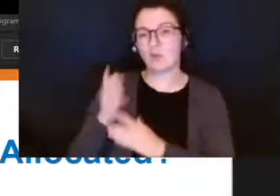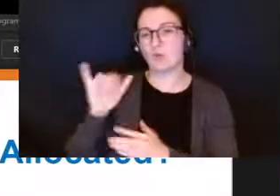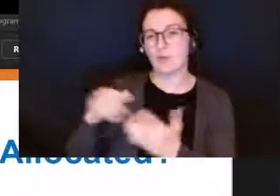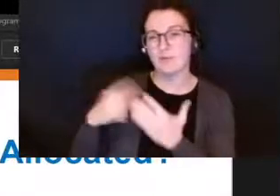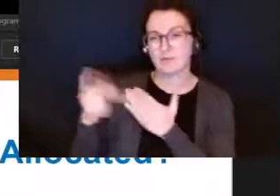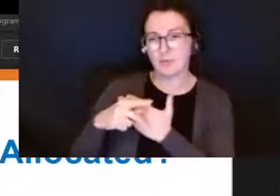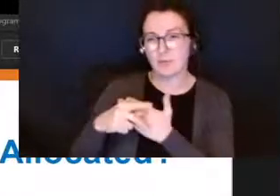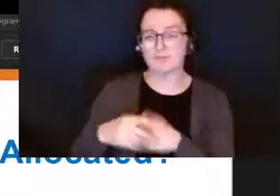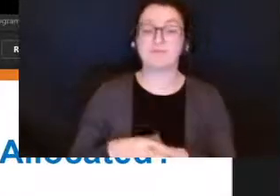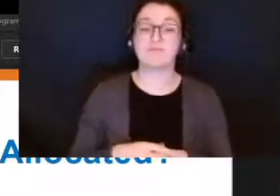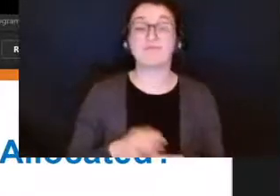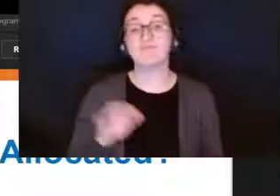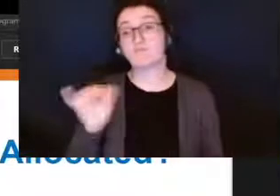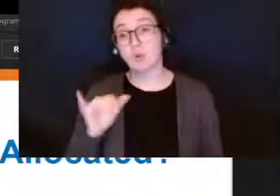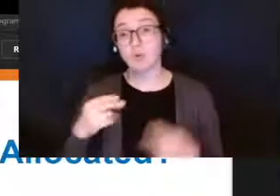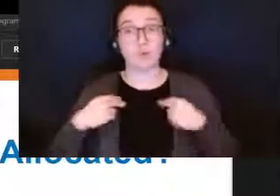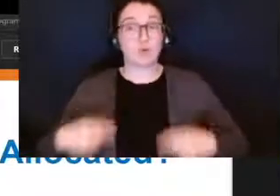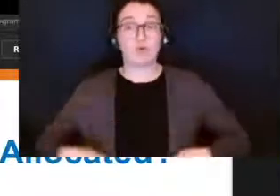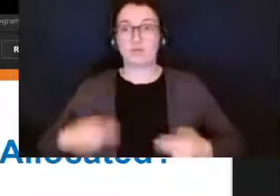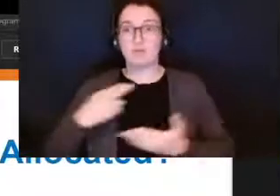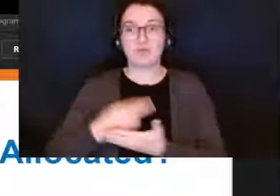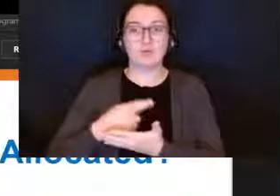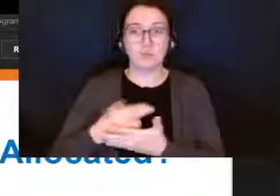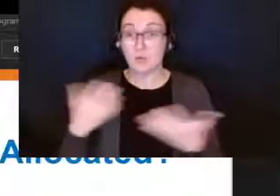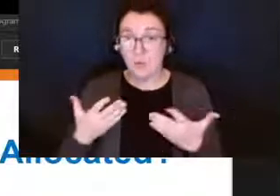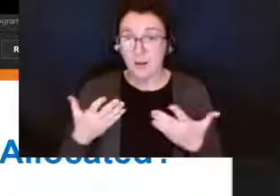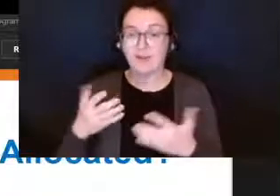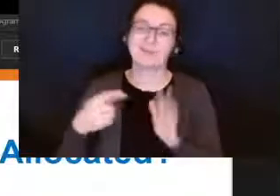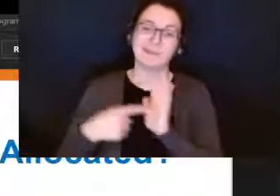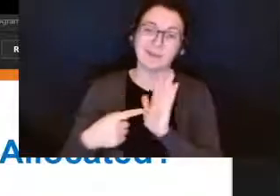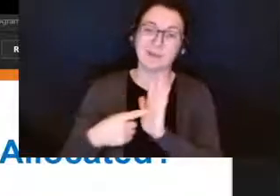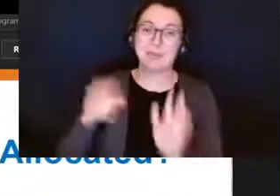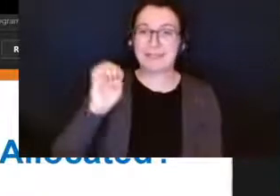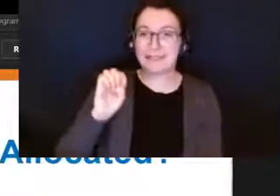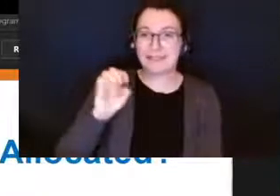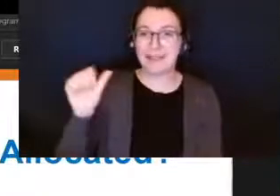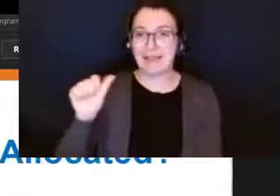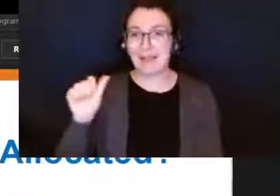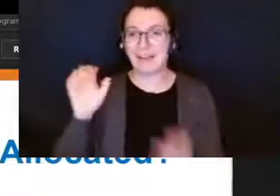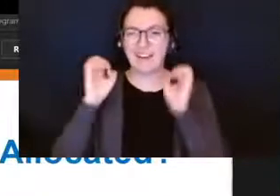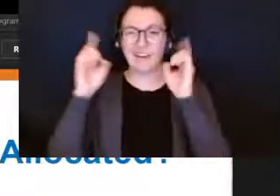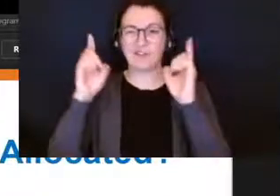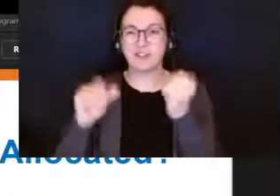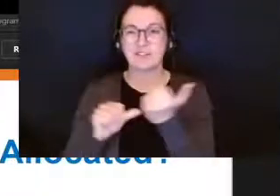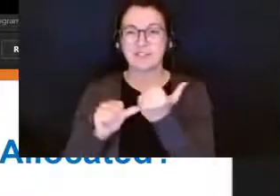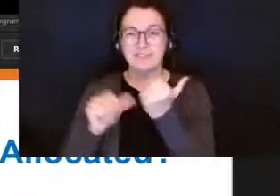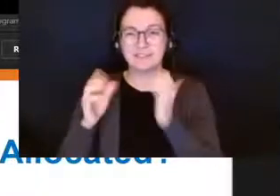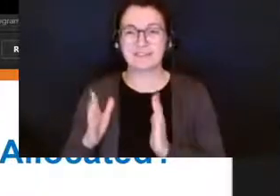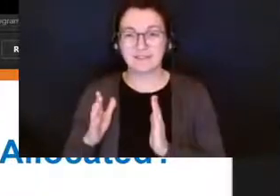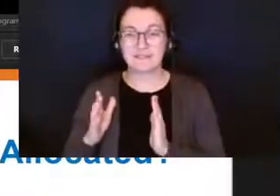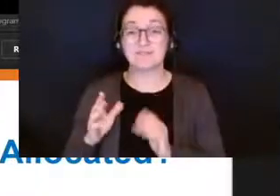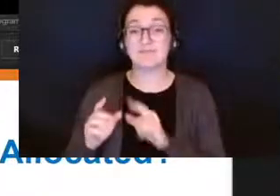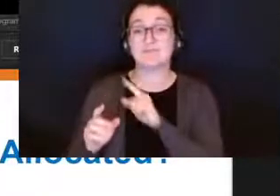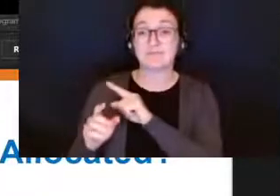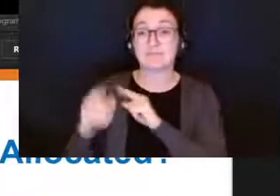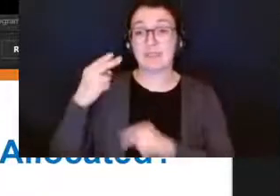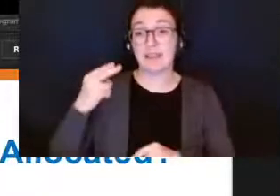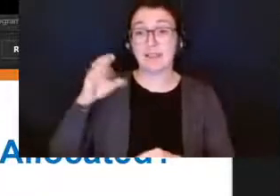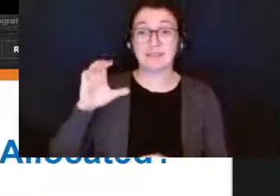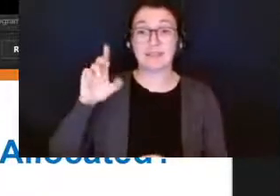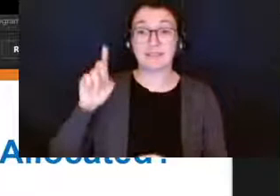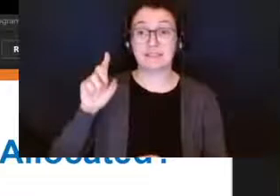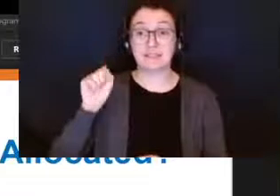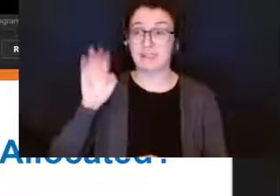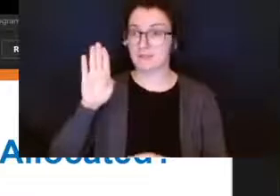resources so educational assistance hcdsb has developed standards and practices to assist in building